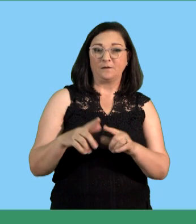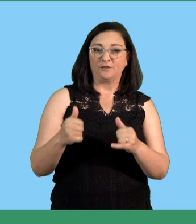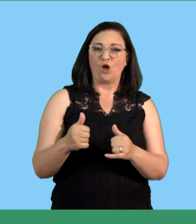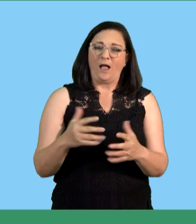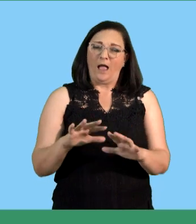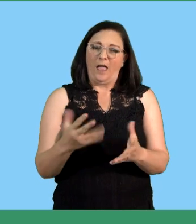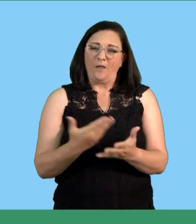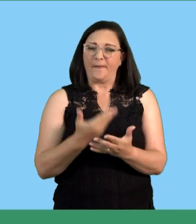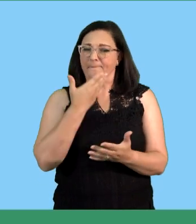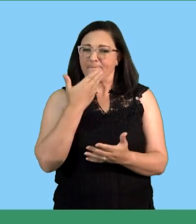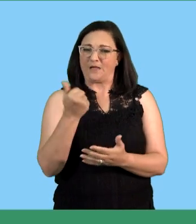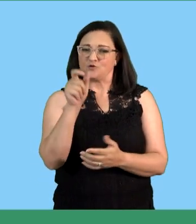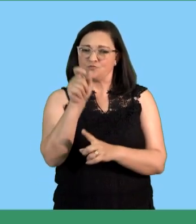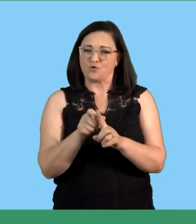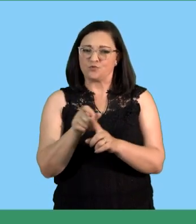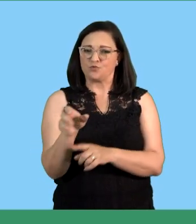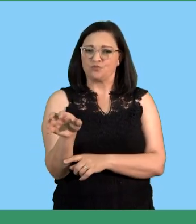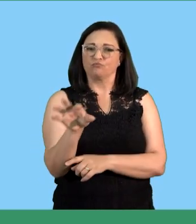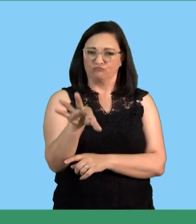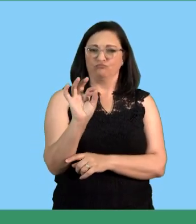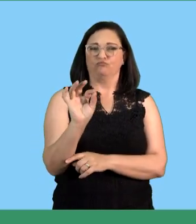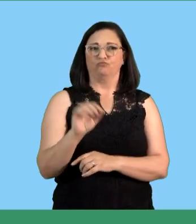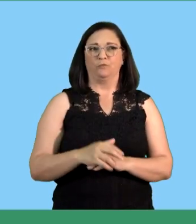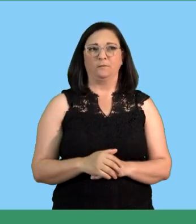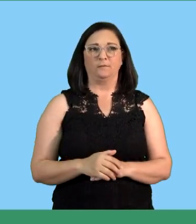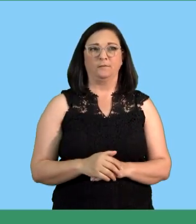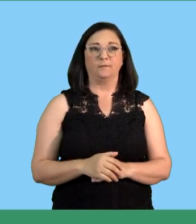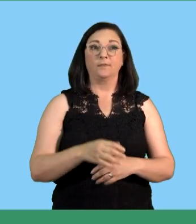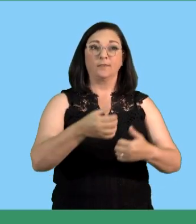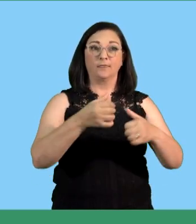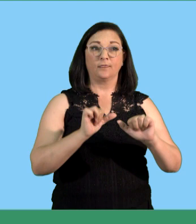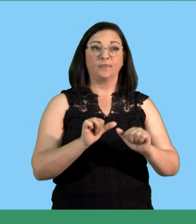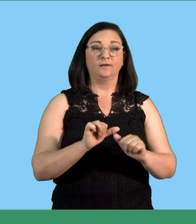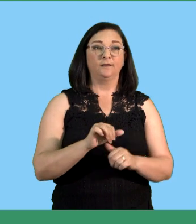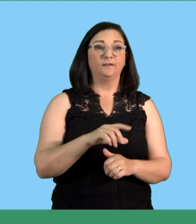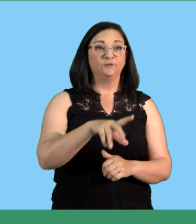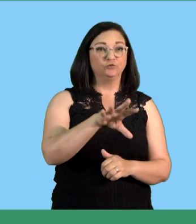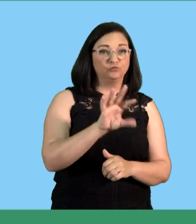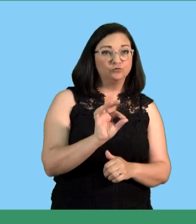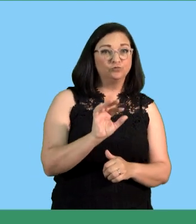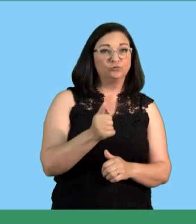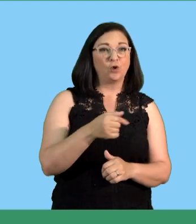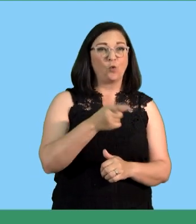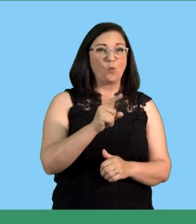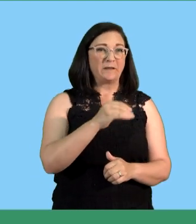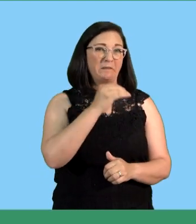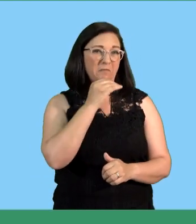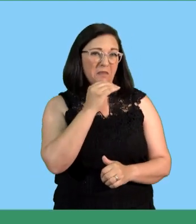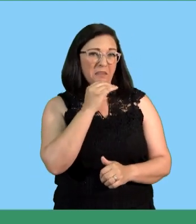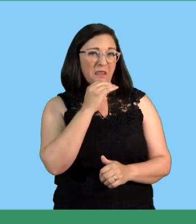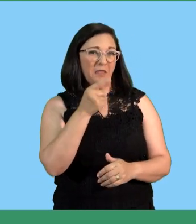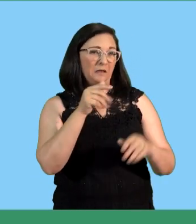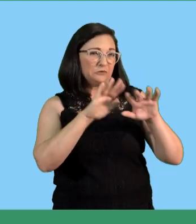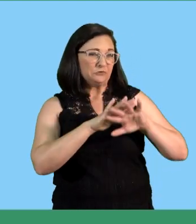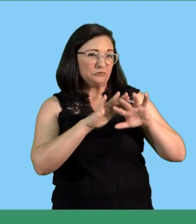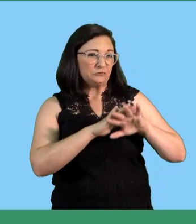candidate you should also be able to outline the selection procedure and explain the meaning of screening as